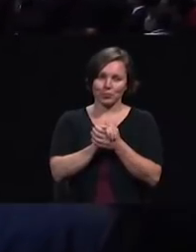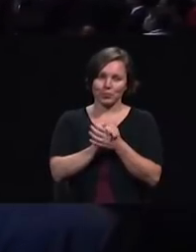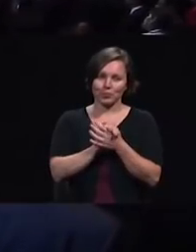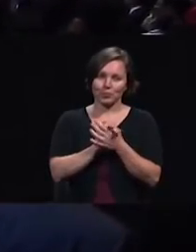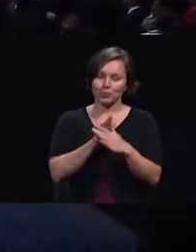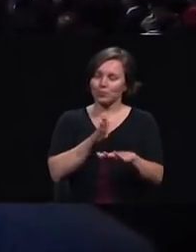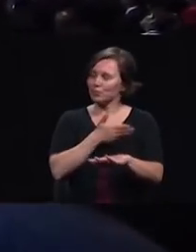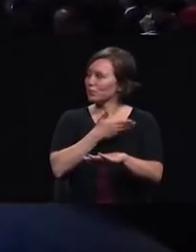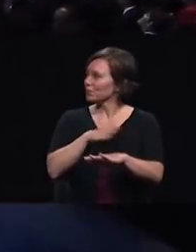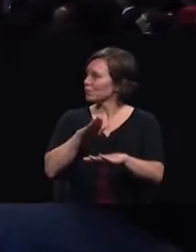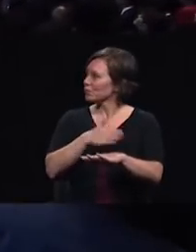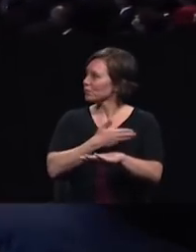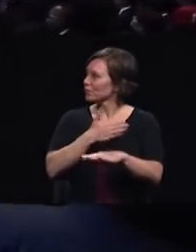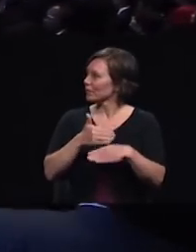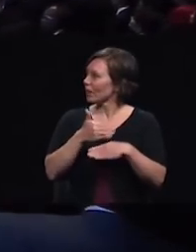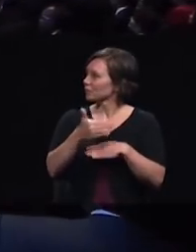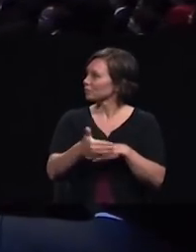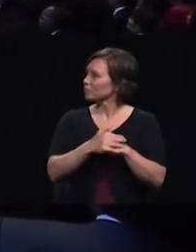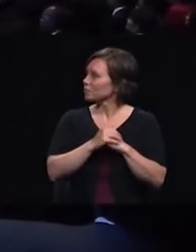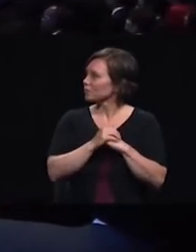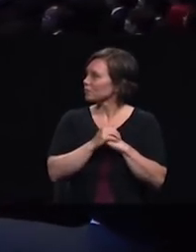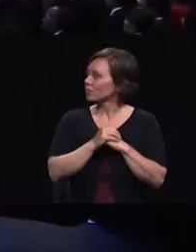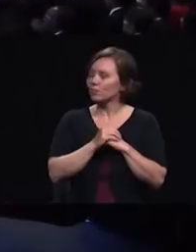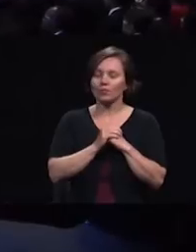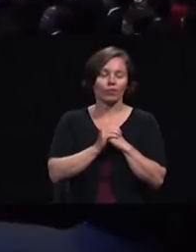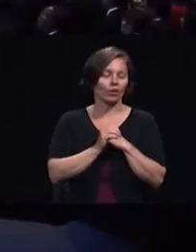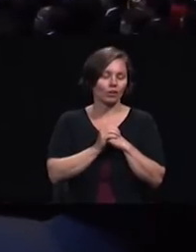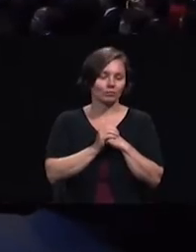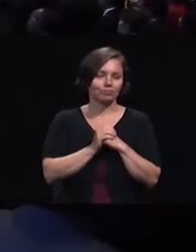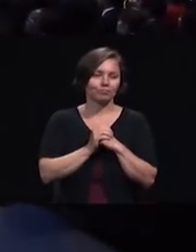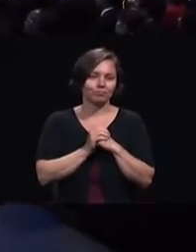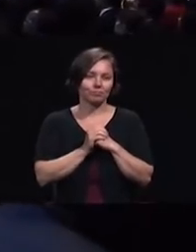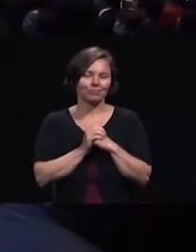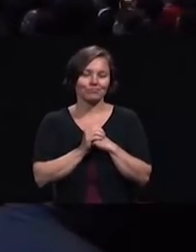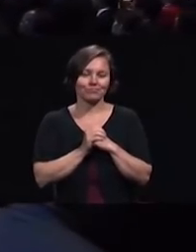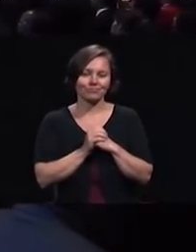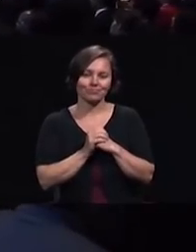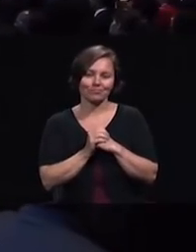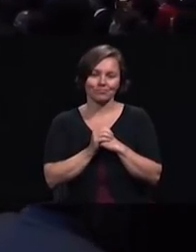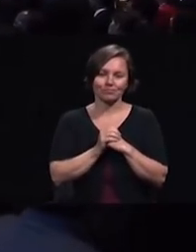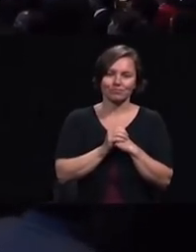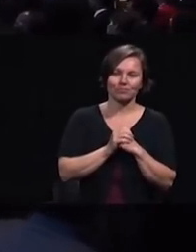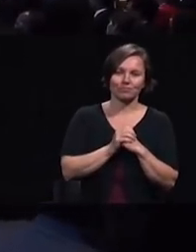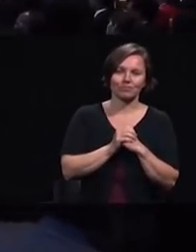Amen. Amen. Amen. Amen.